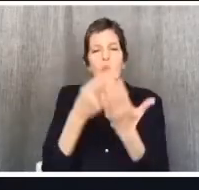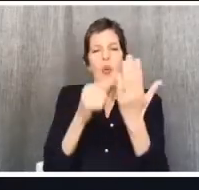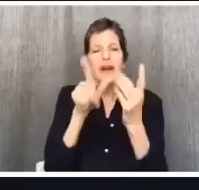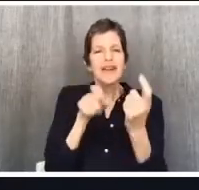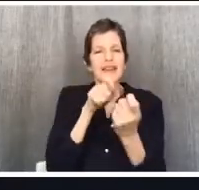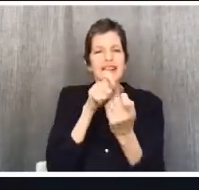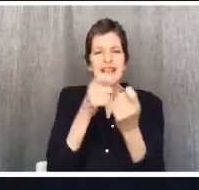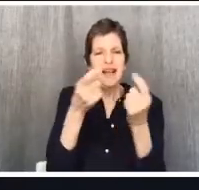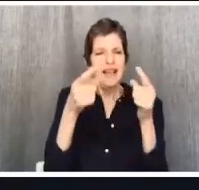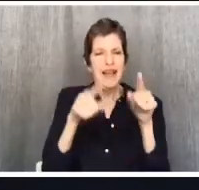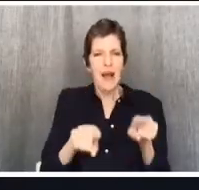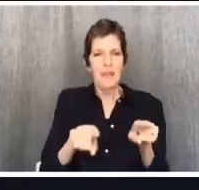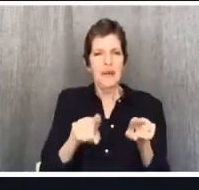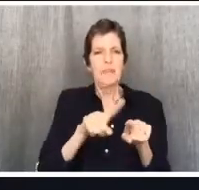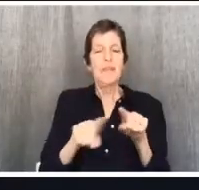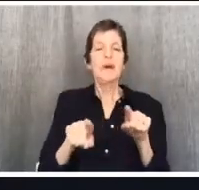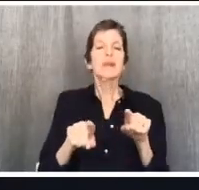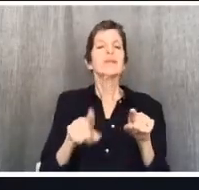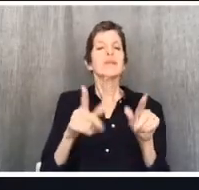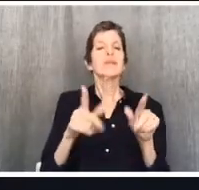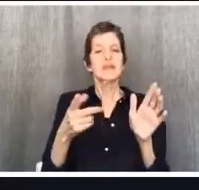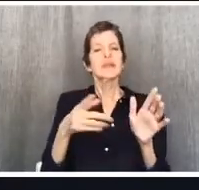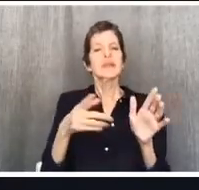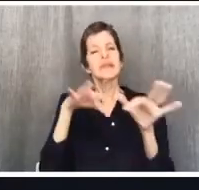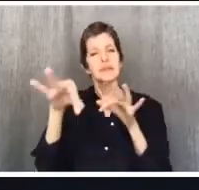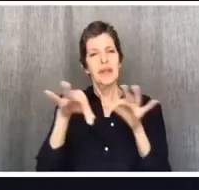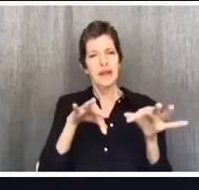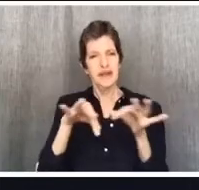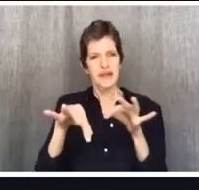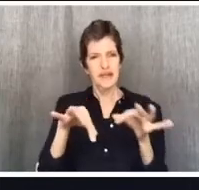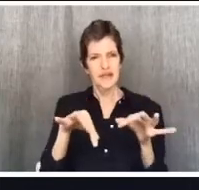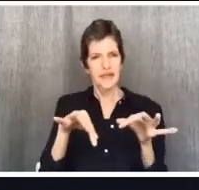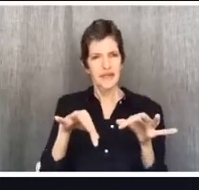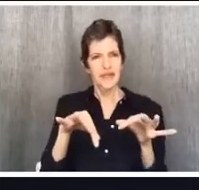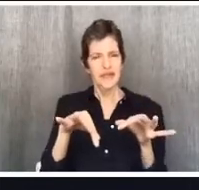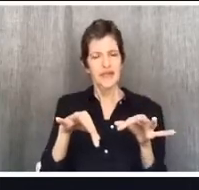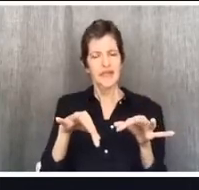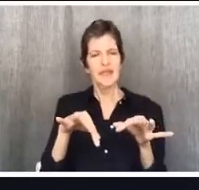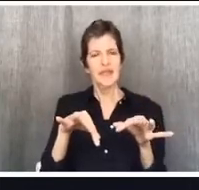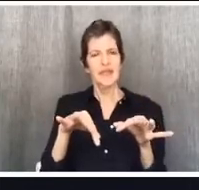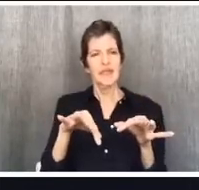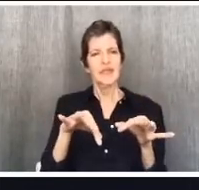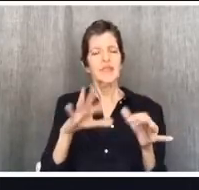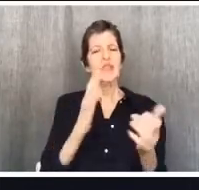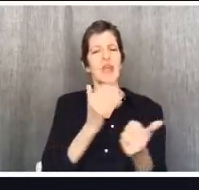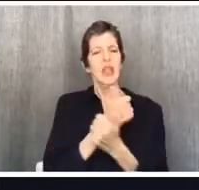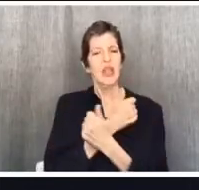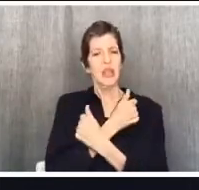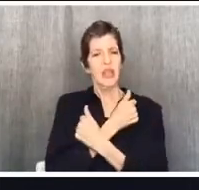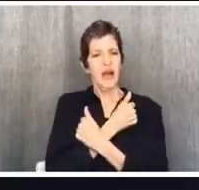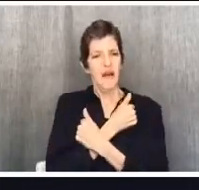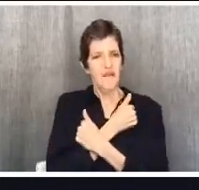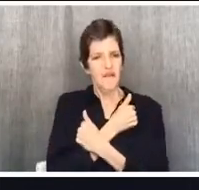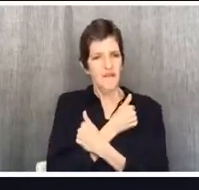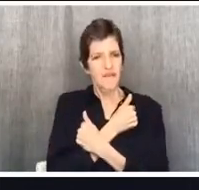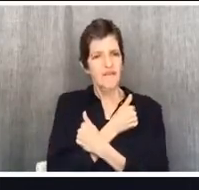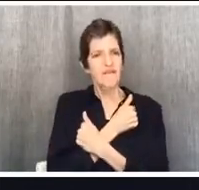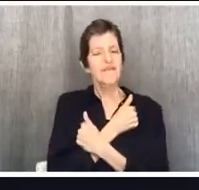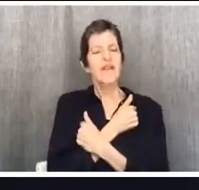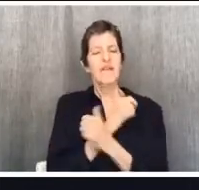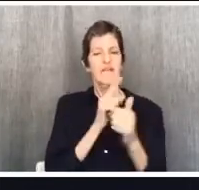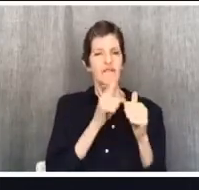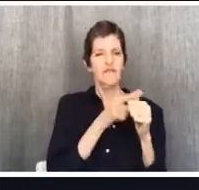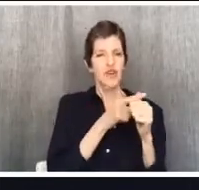love constrains Christian liberty. Christian love constrains Christian